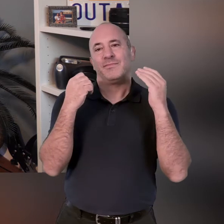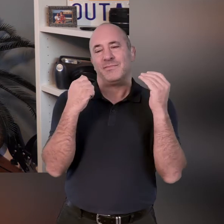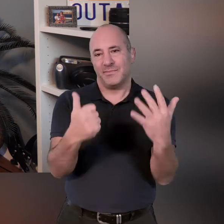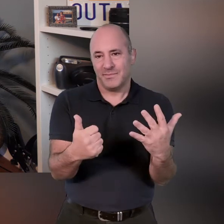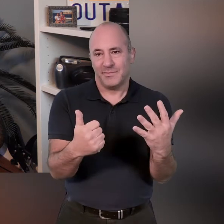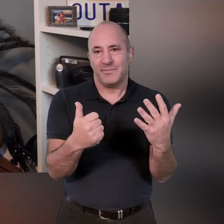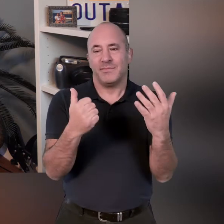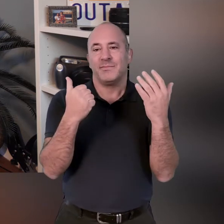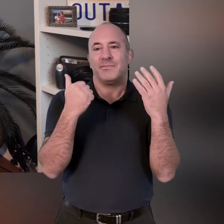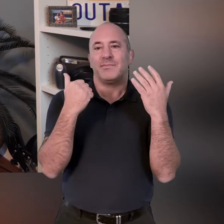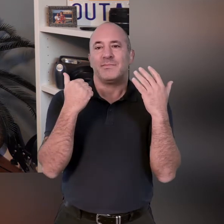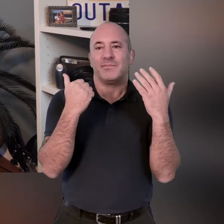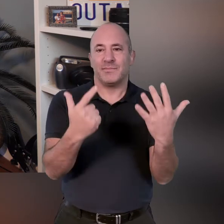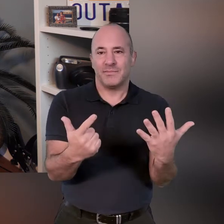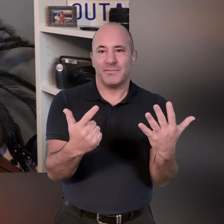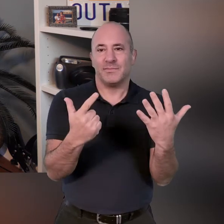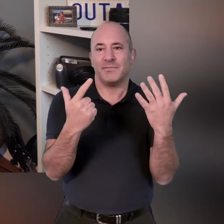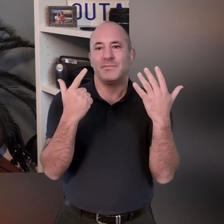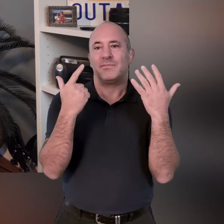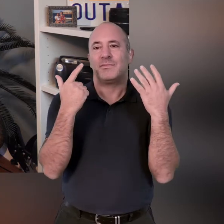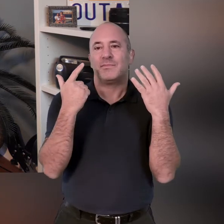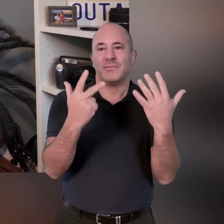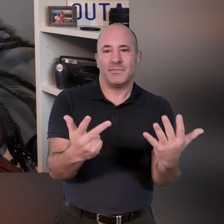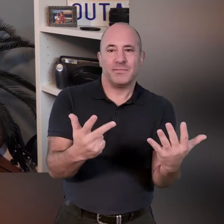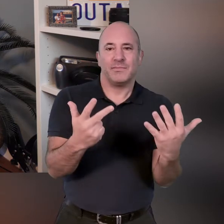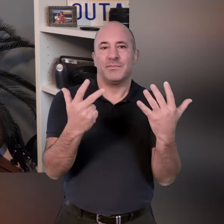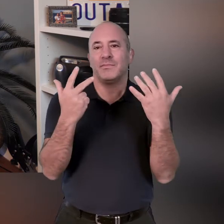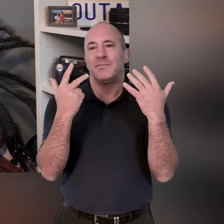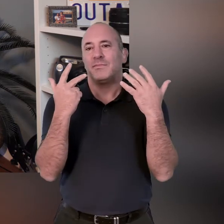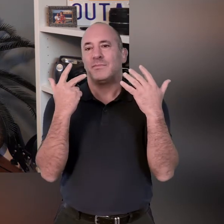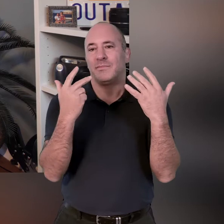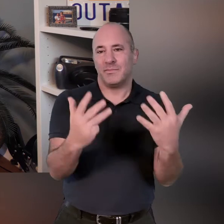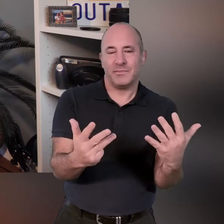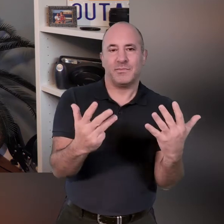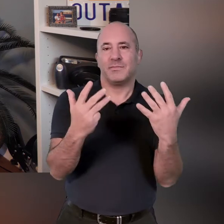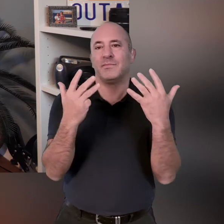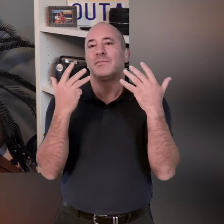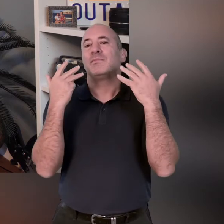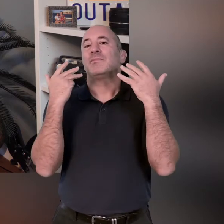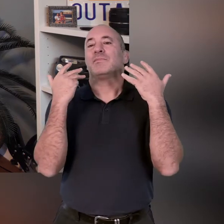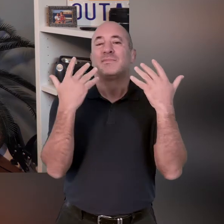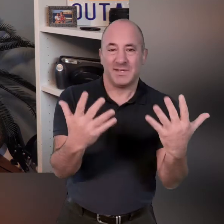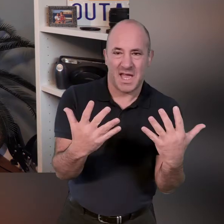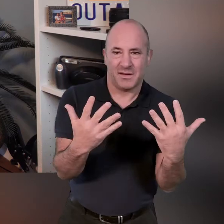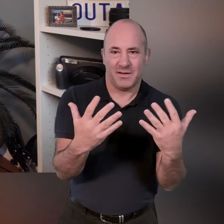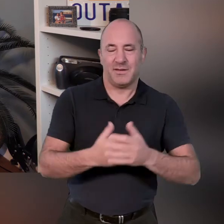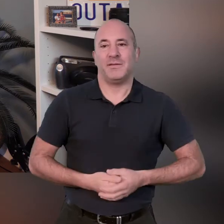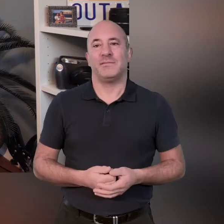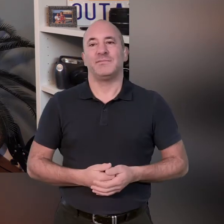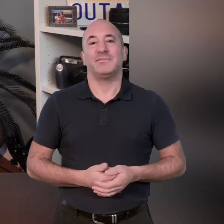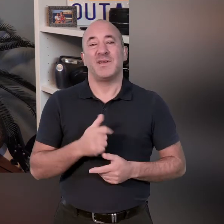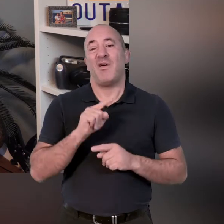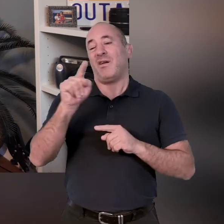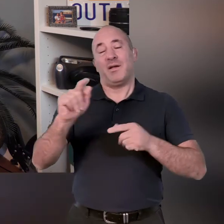six seven eight nine last one ten